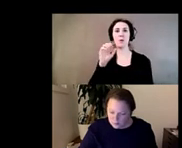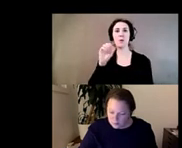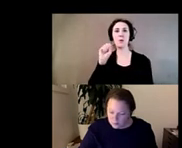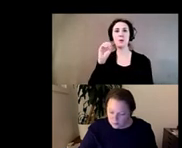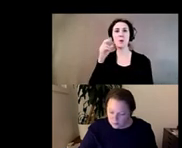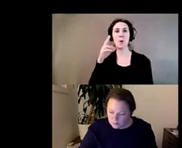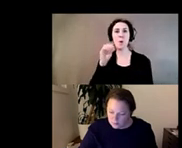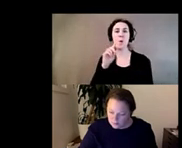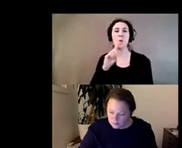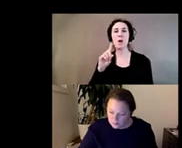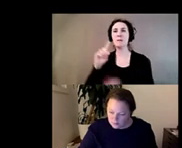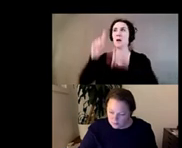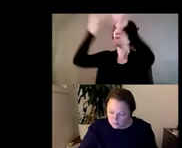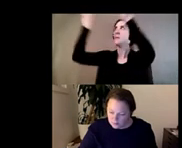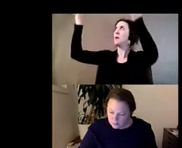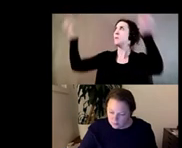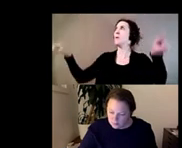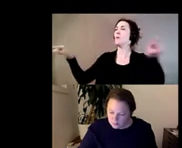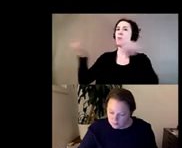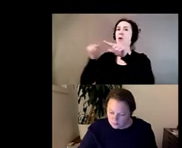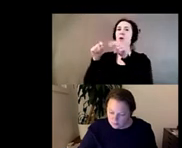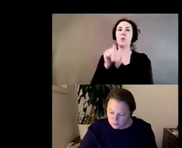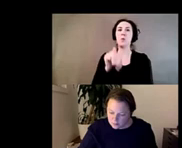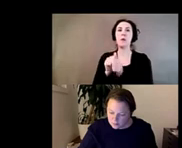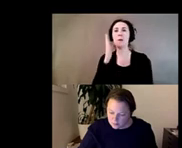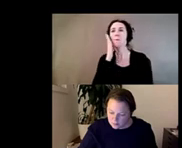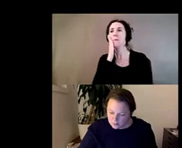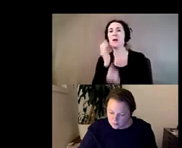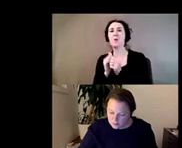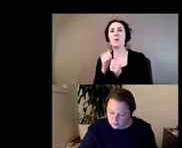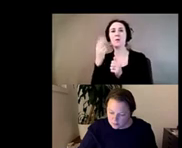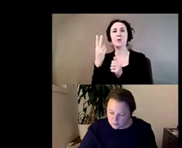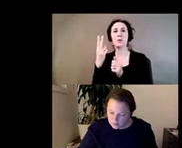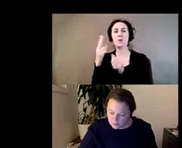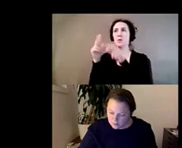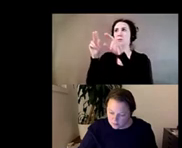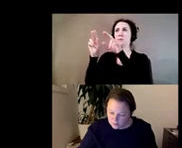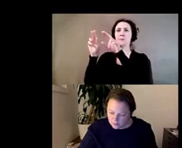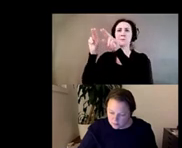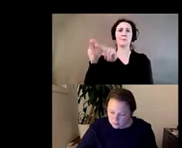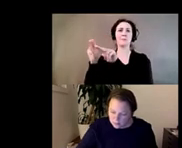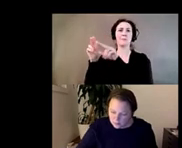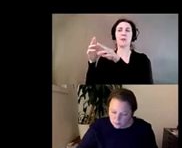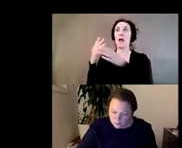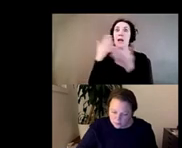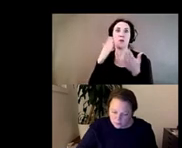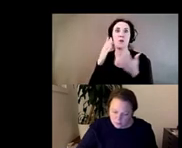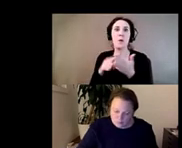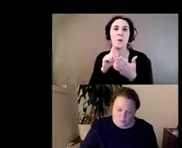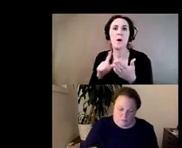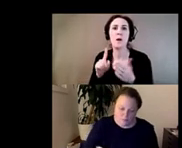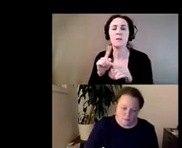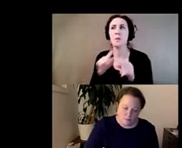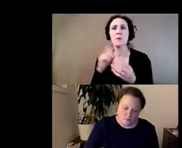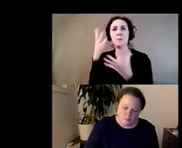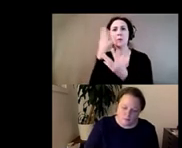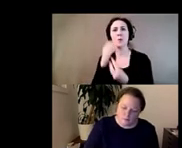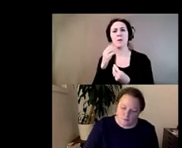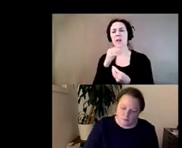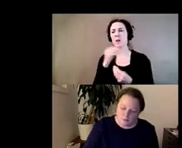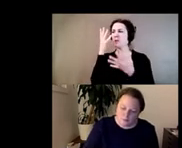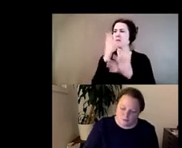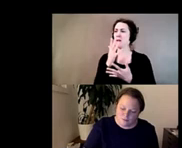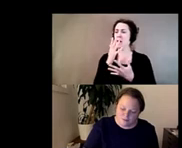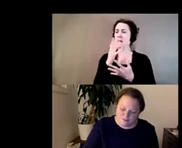um with these two sort of a bed with these two imprints in it i didn't know what it was i just thought it was really beautiful and it was sad and i was this you know sad